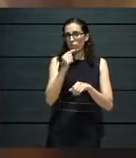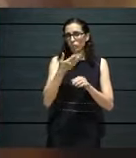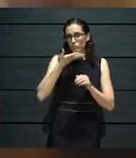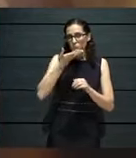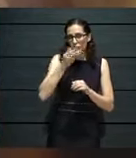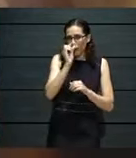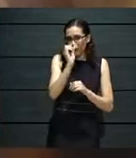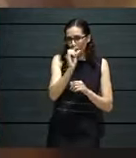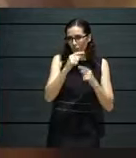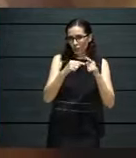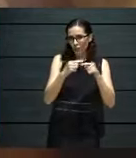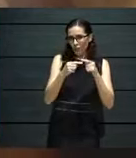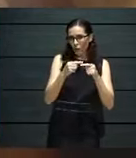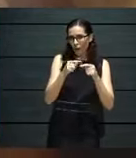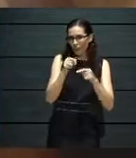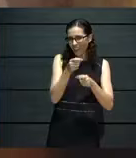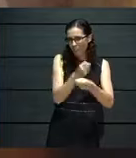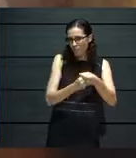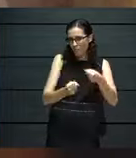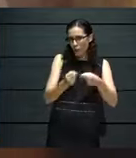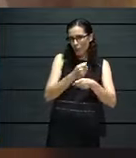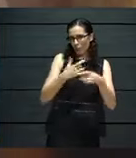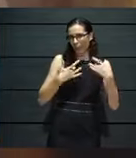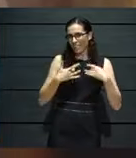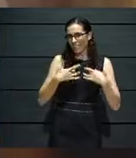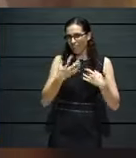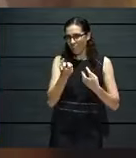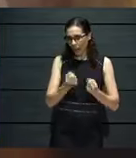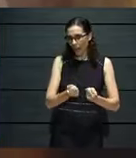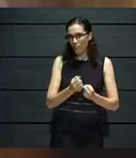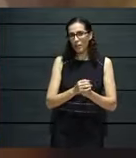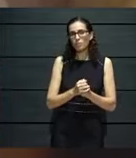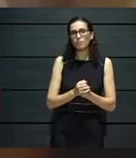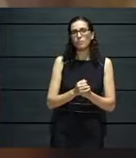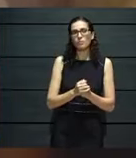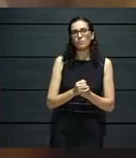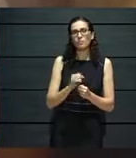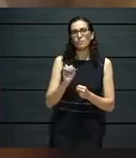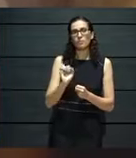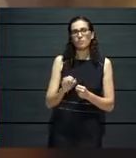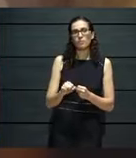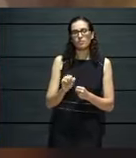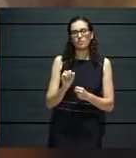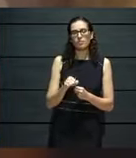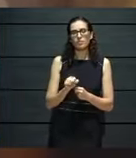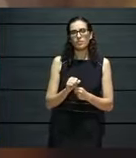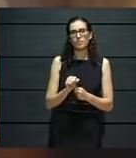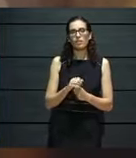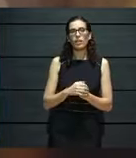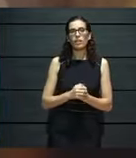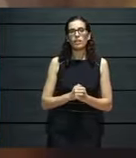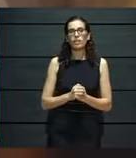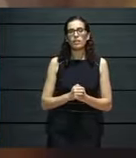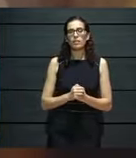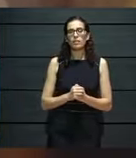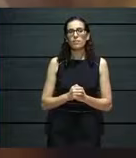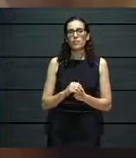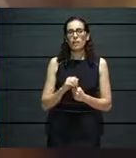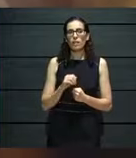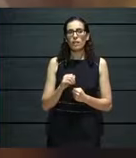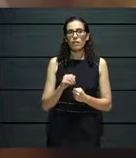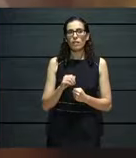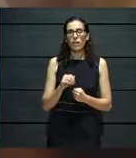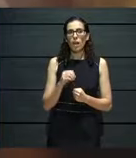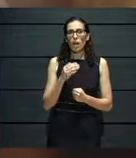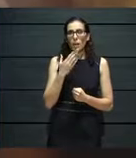one of these new exciting projects that we'll be launching. Yeah, in fact, when it comes to Away from the